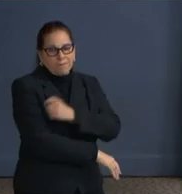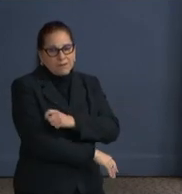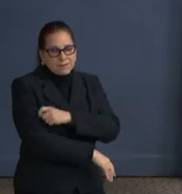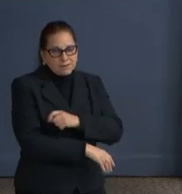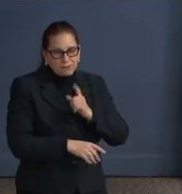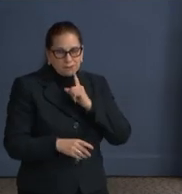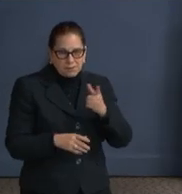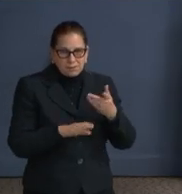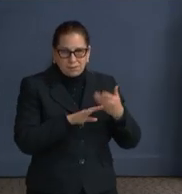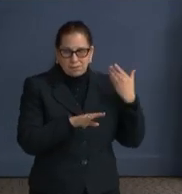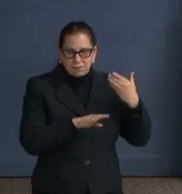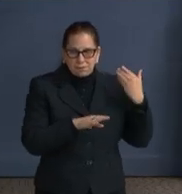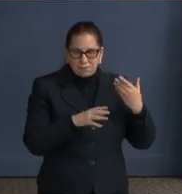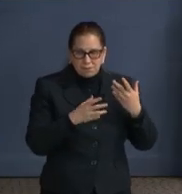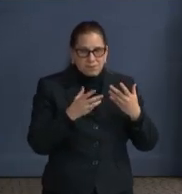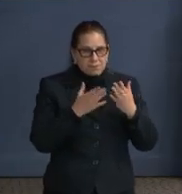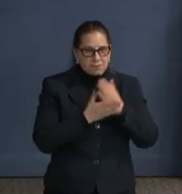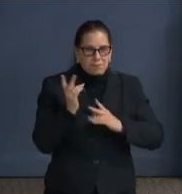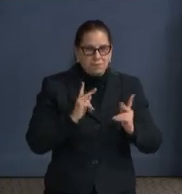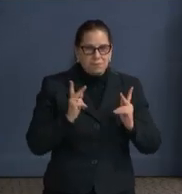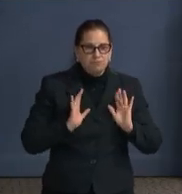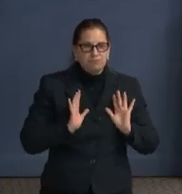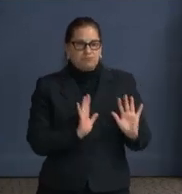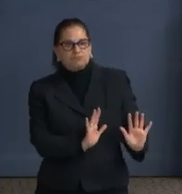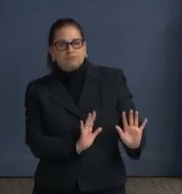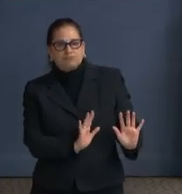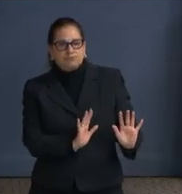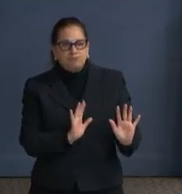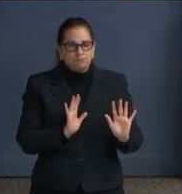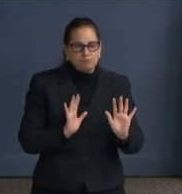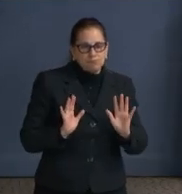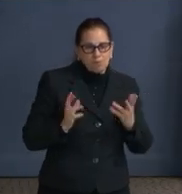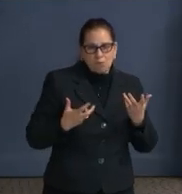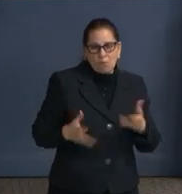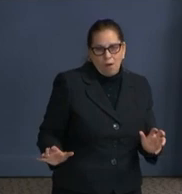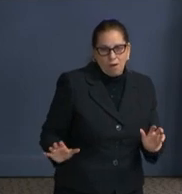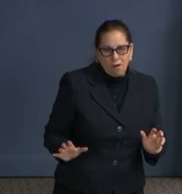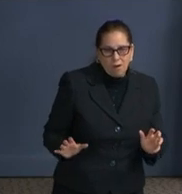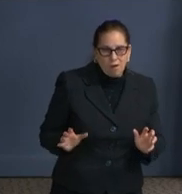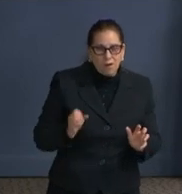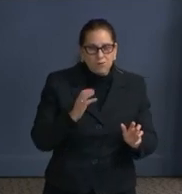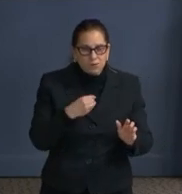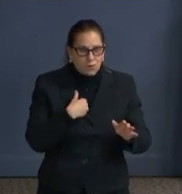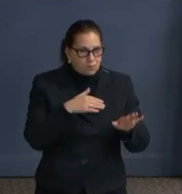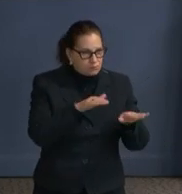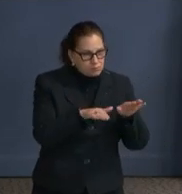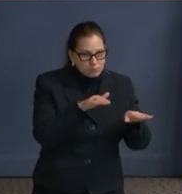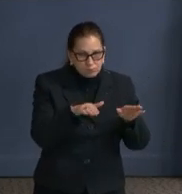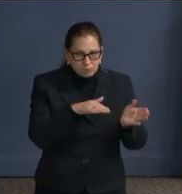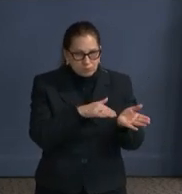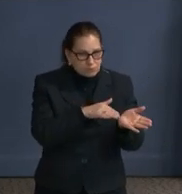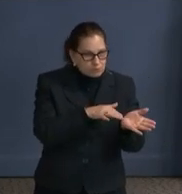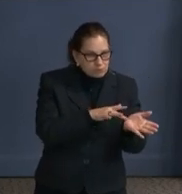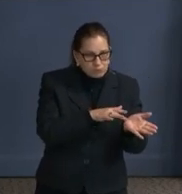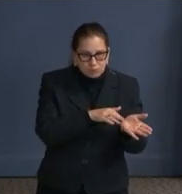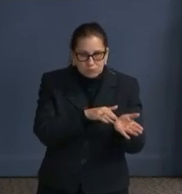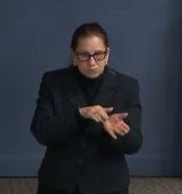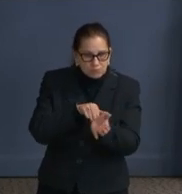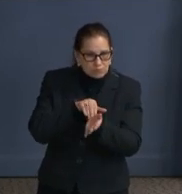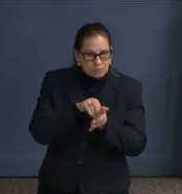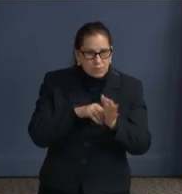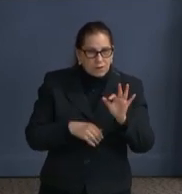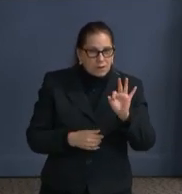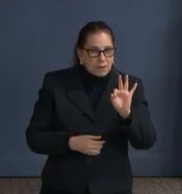facilitated or had. When we polled in the District of Columbia, 96% of white non Hispanic